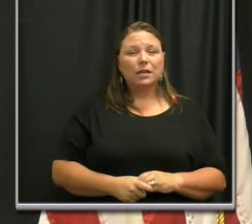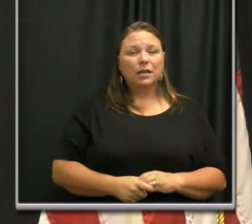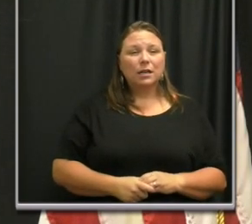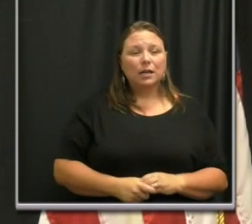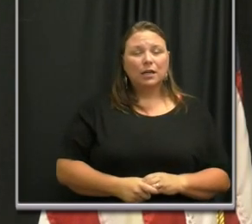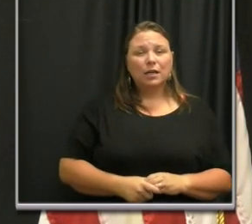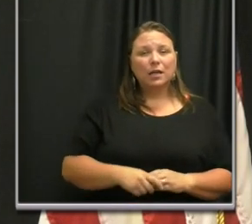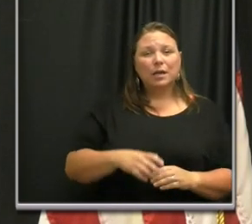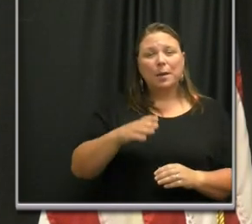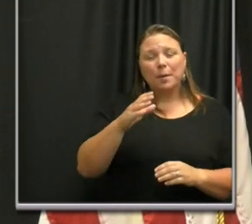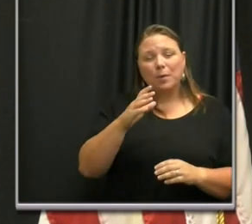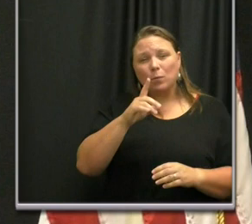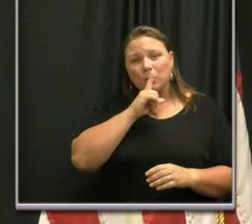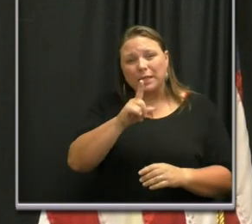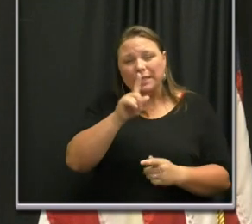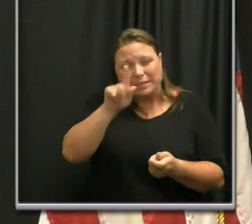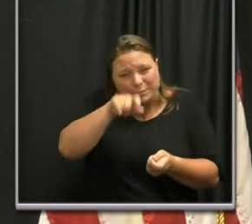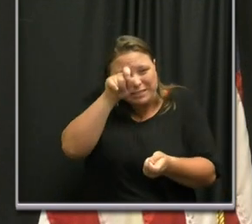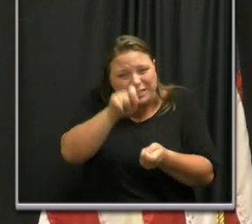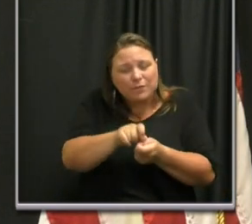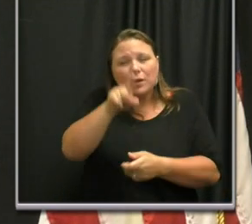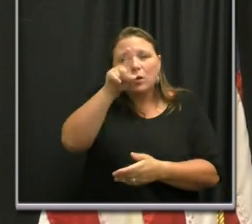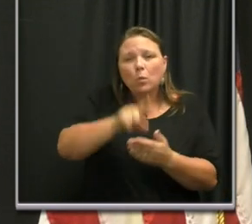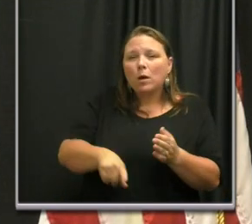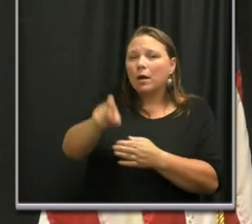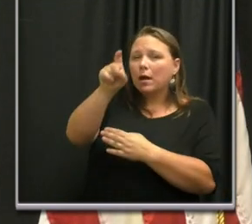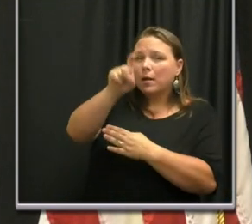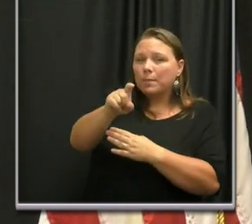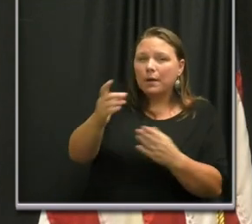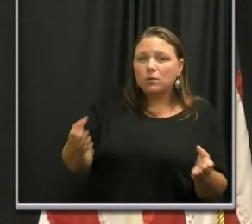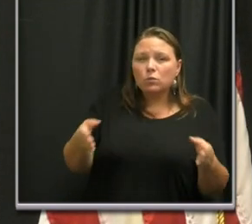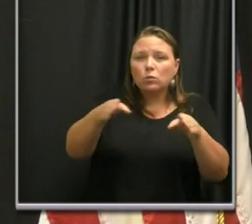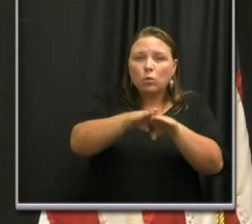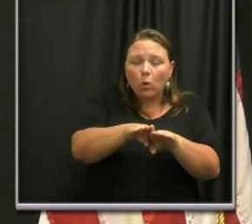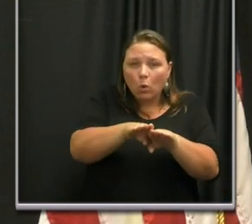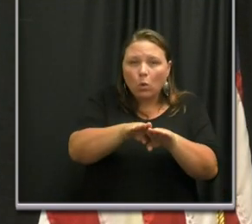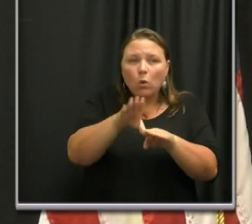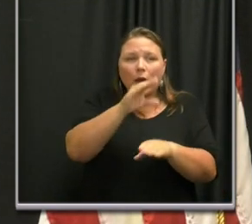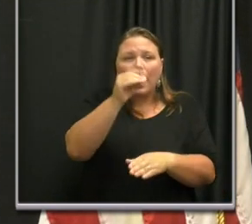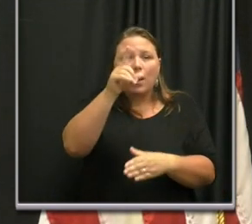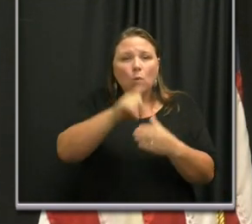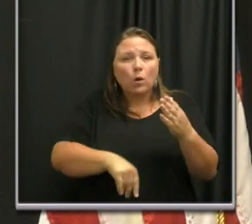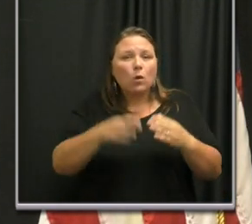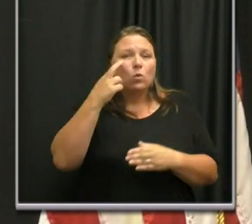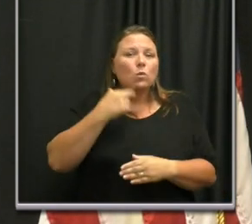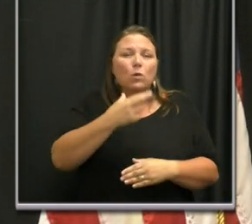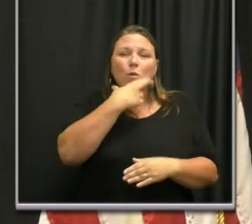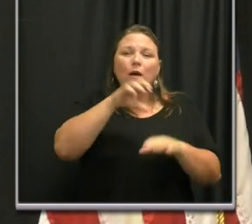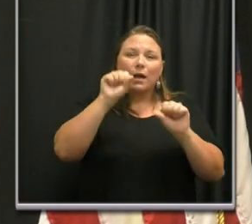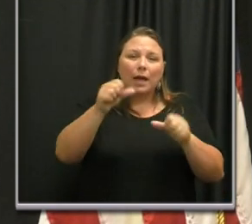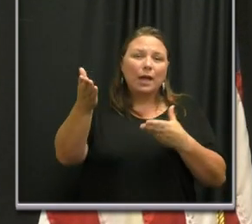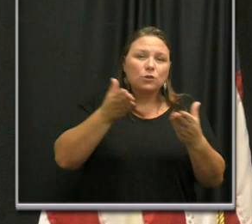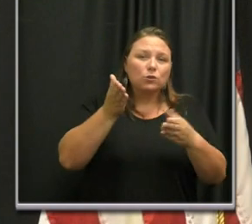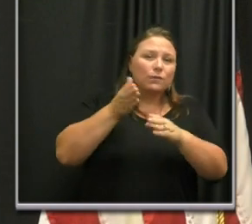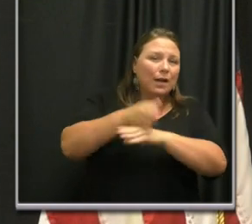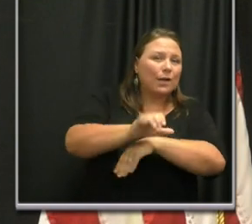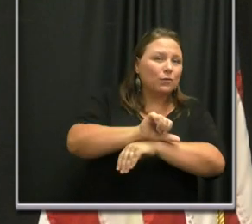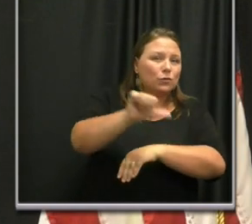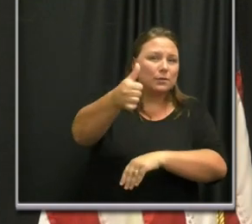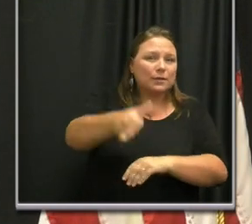specifically, what will be closed? And if anything, what restaurants will be allowed to serve after 10 p